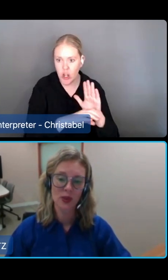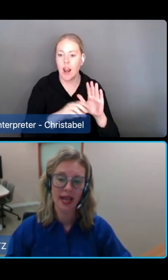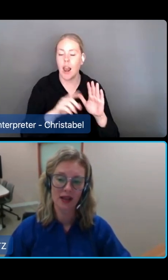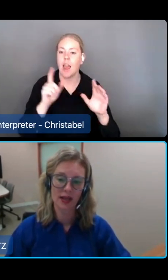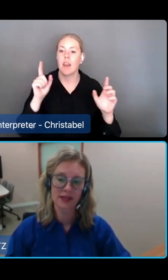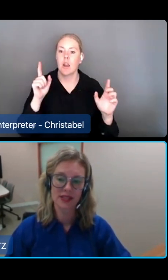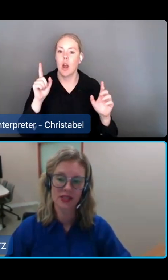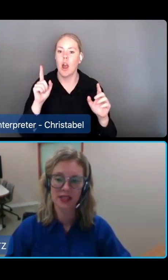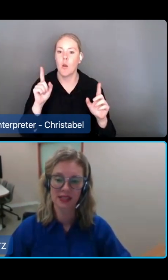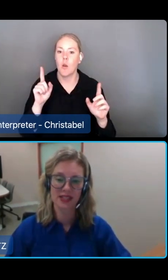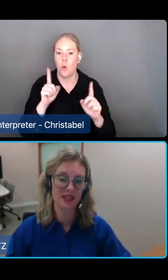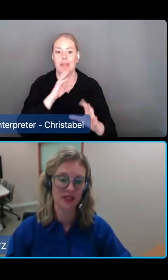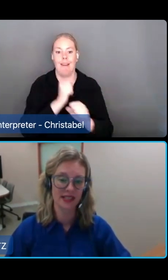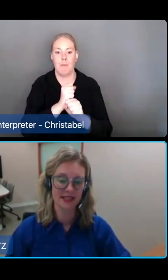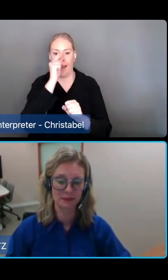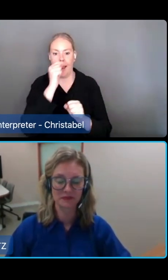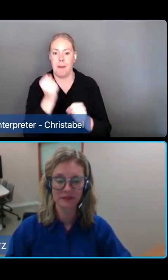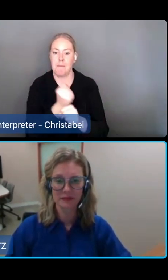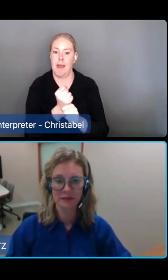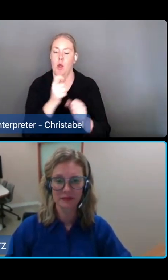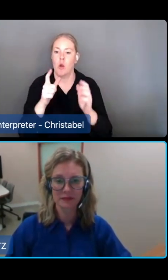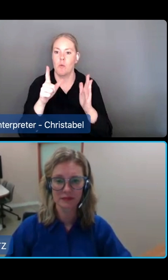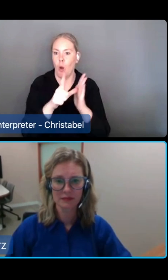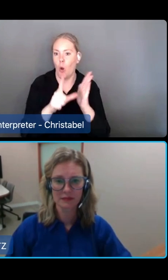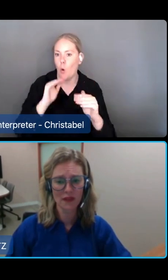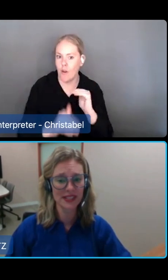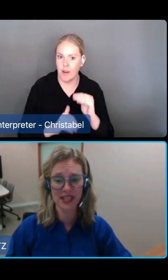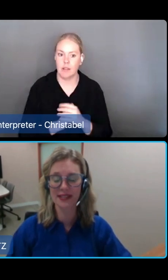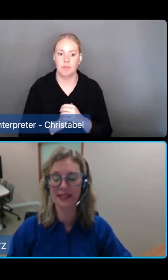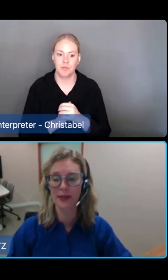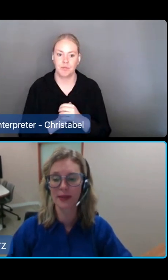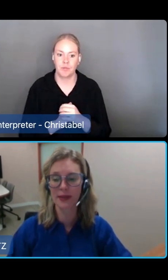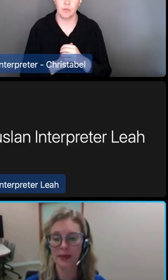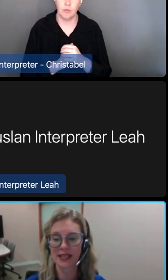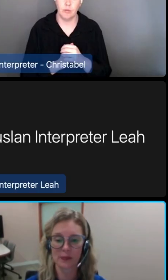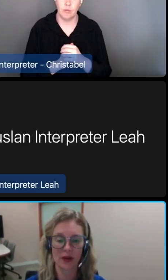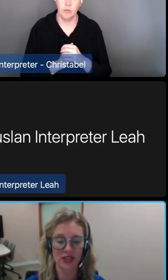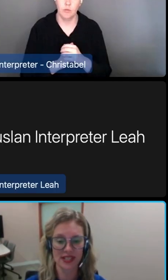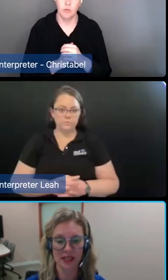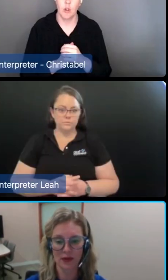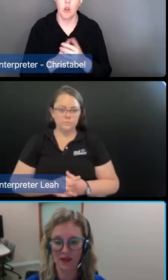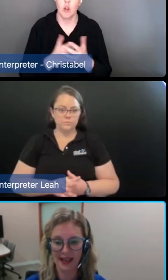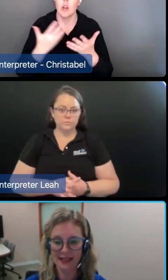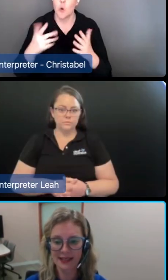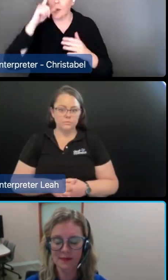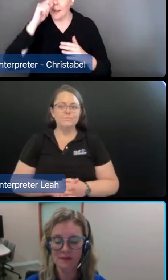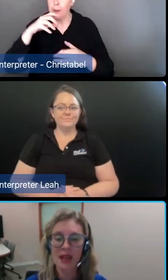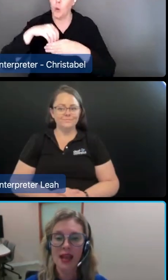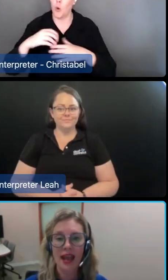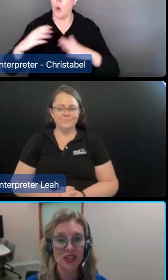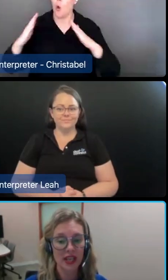draft also outlines who can deliver services. Funded aged care services can be delivered by registered providers.